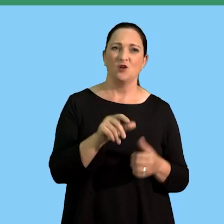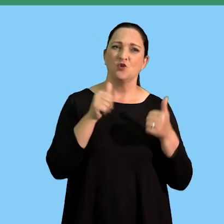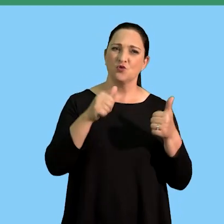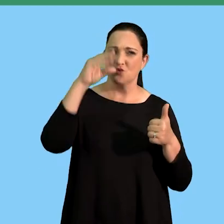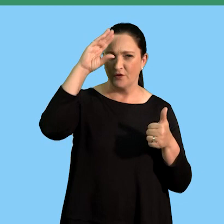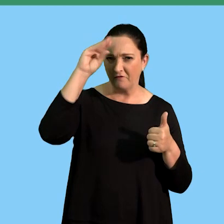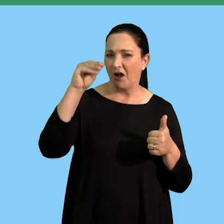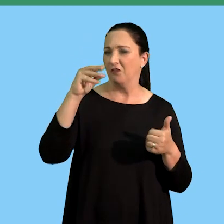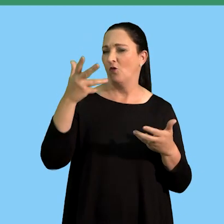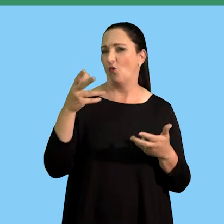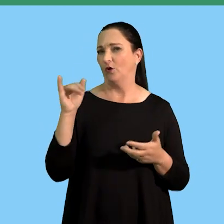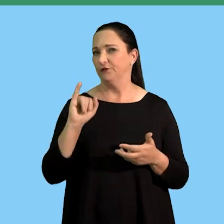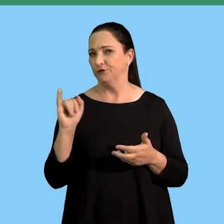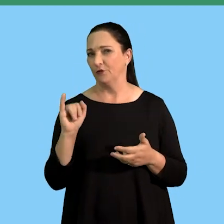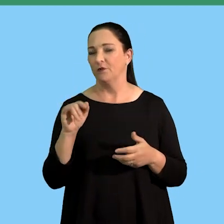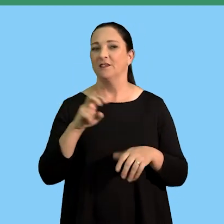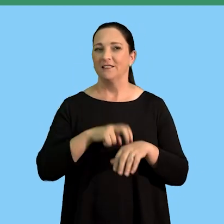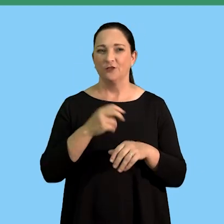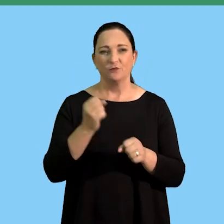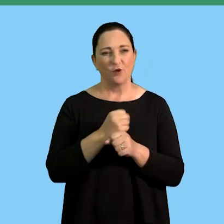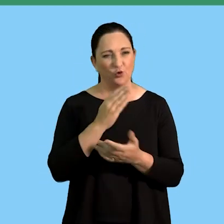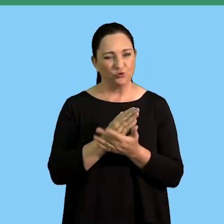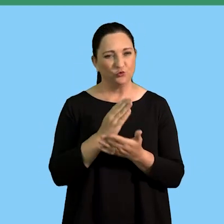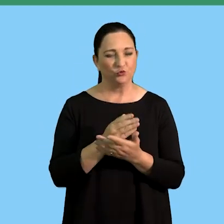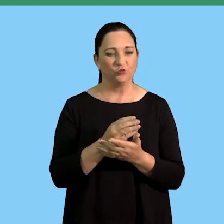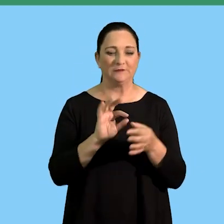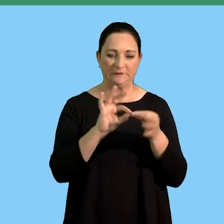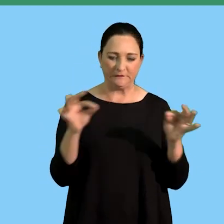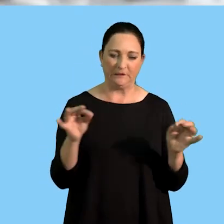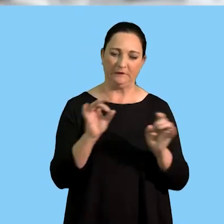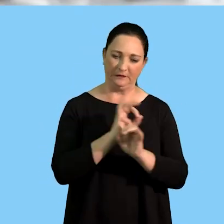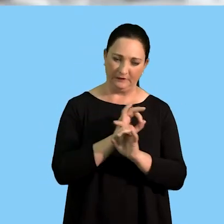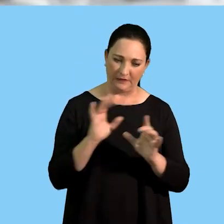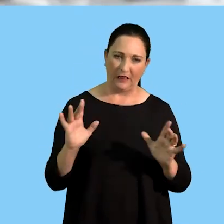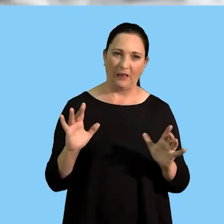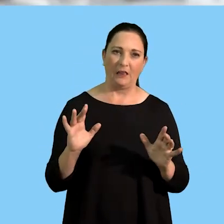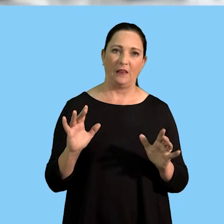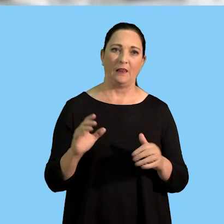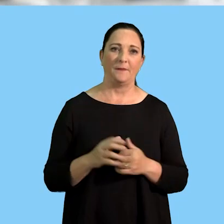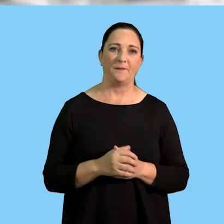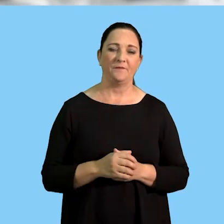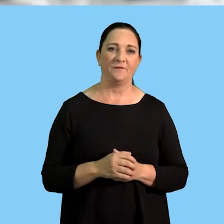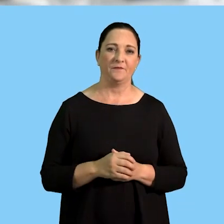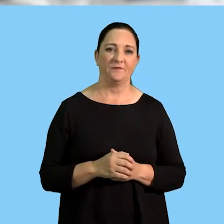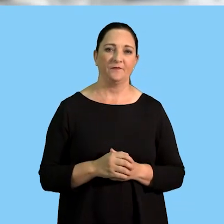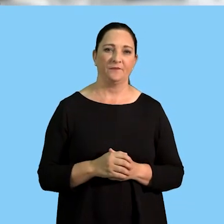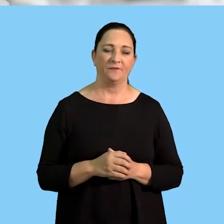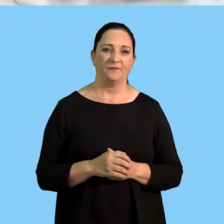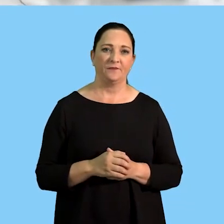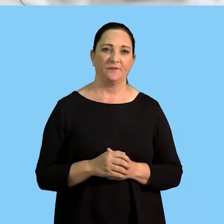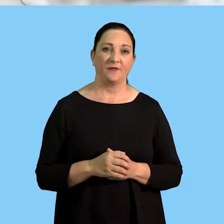good faith and insurable interest so you should look into that practice so that you provide much better or clearer